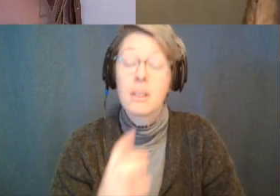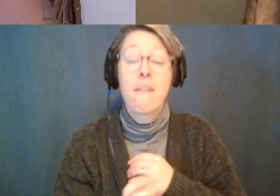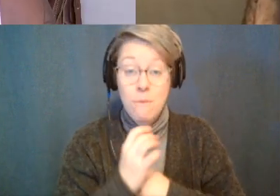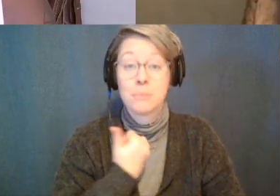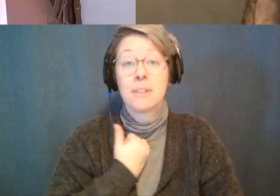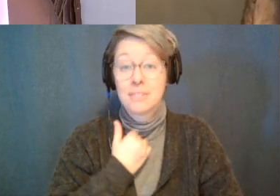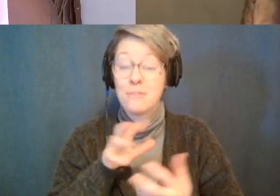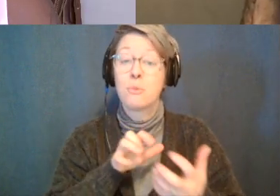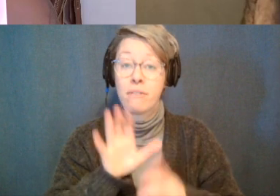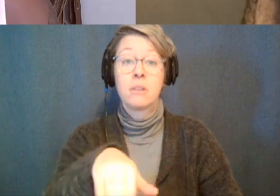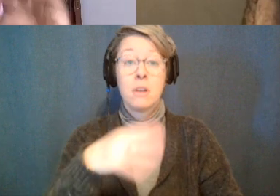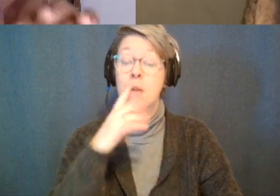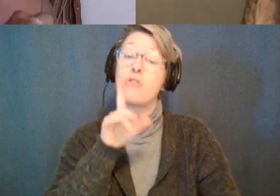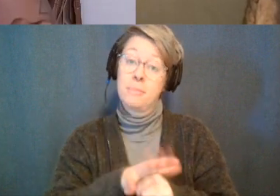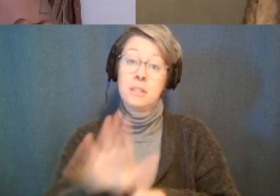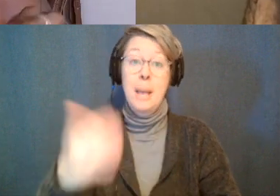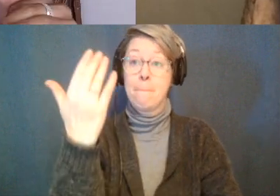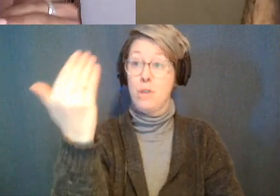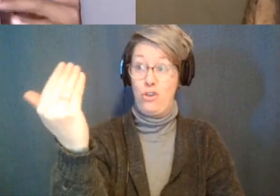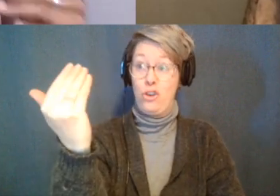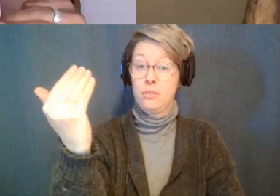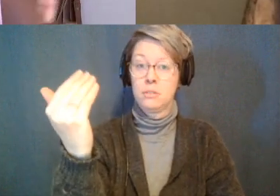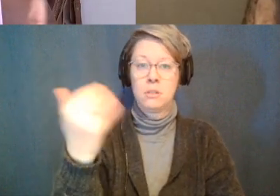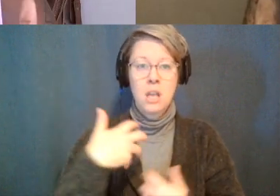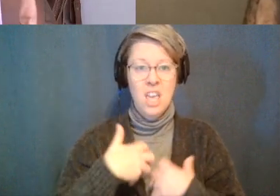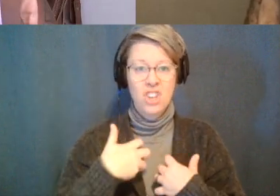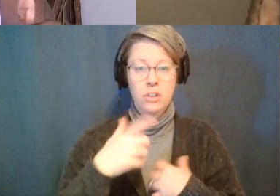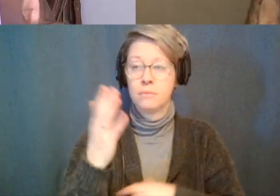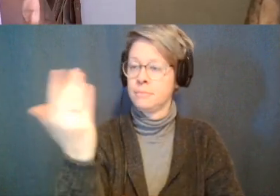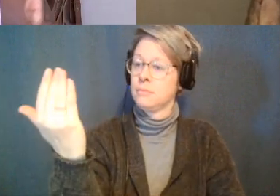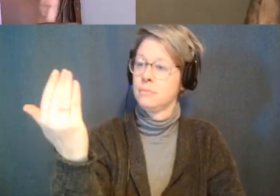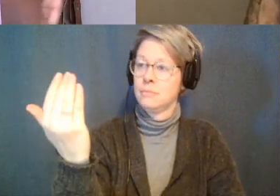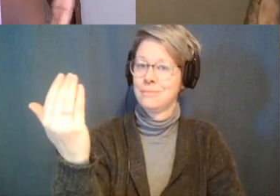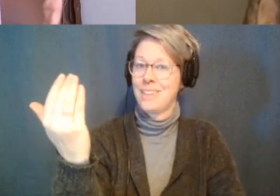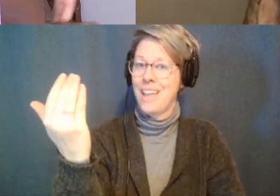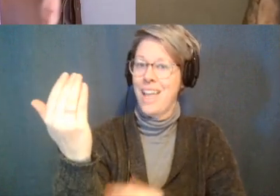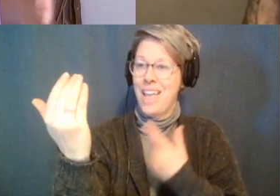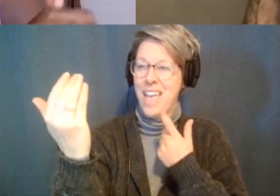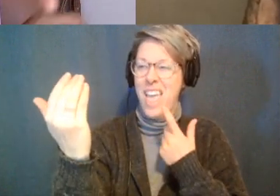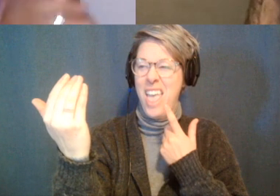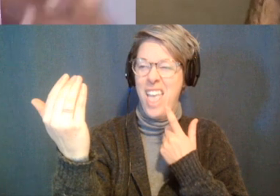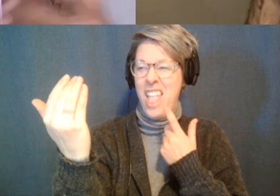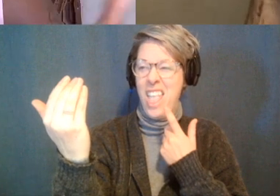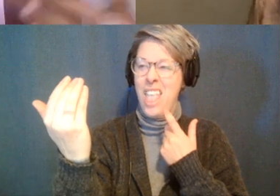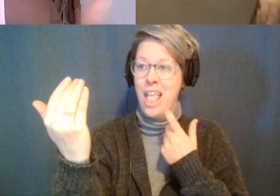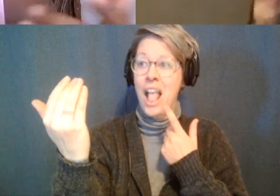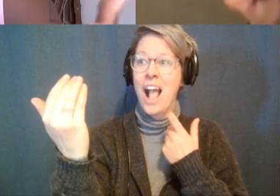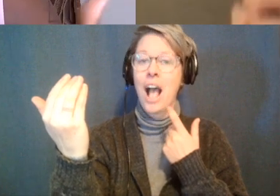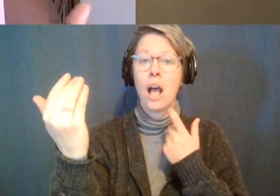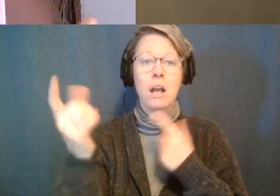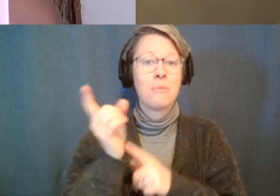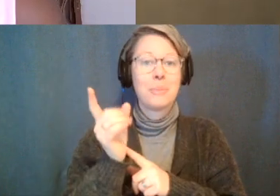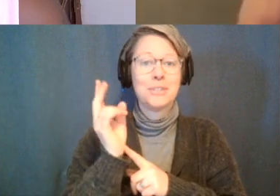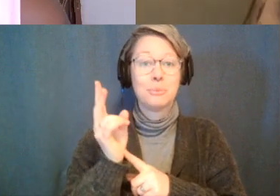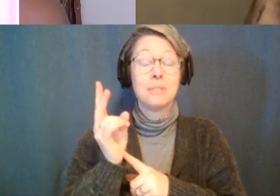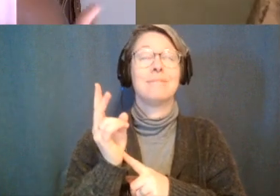you go in the mirror when you're angry start laughing even if it's like an angry i keep doing that for a minute or two